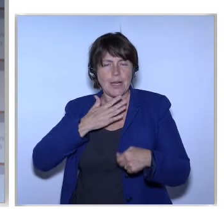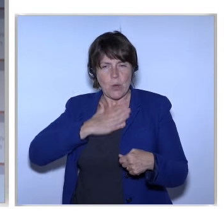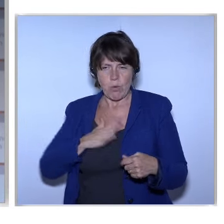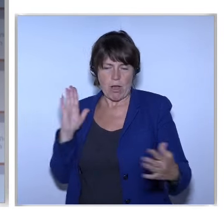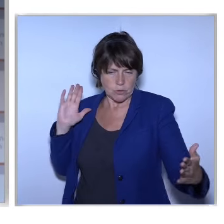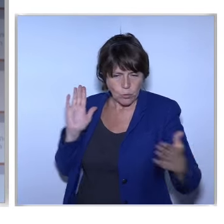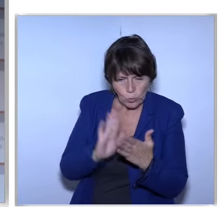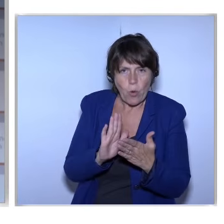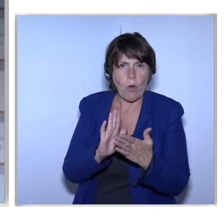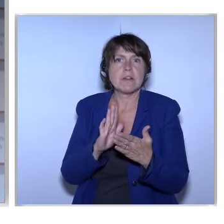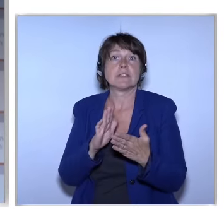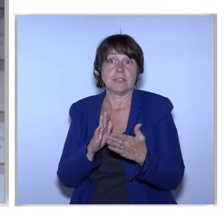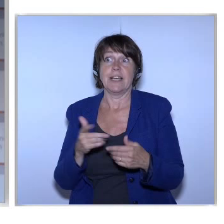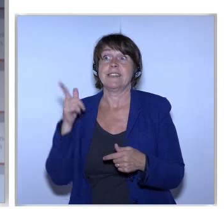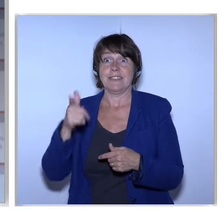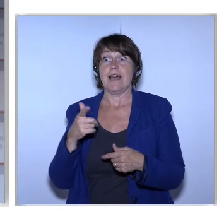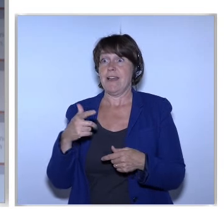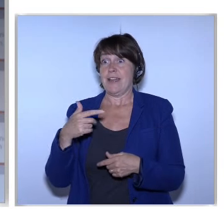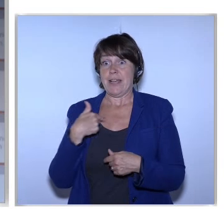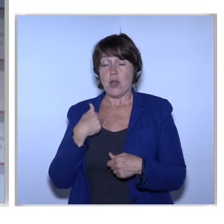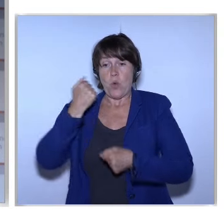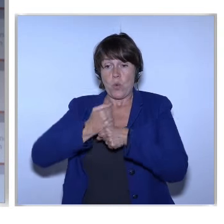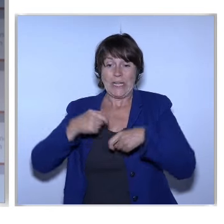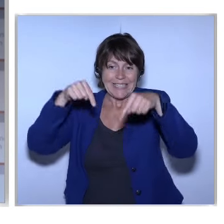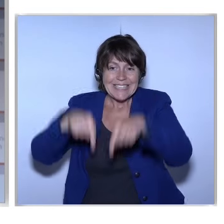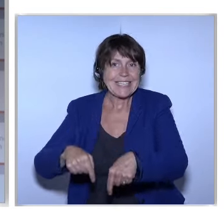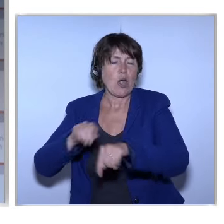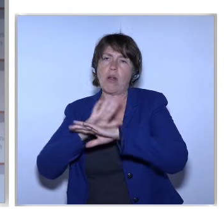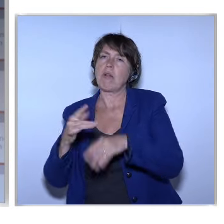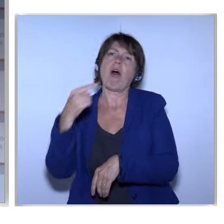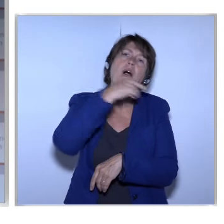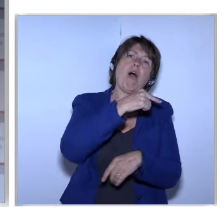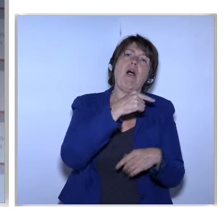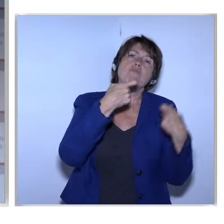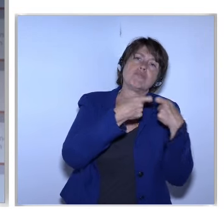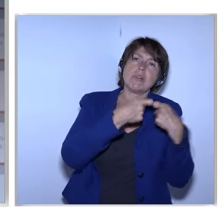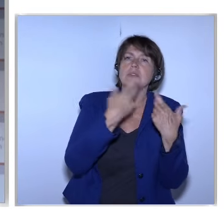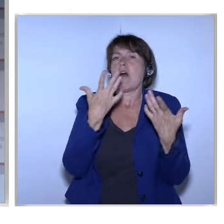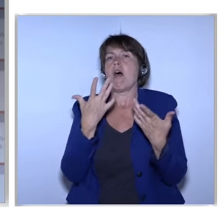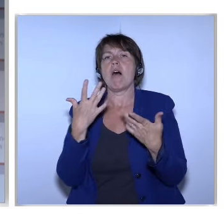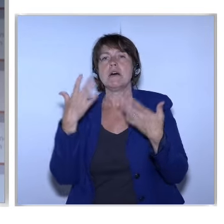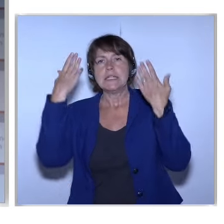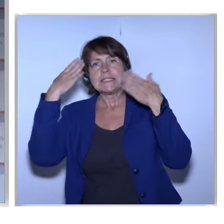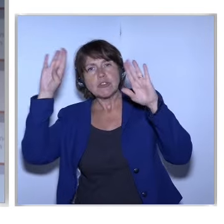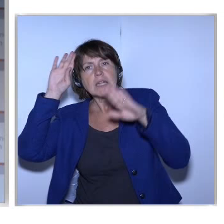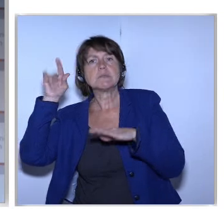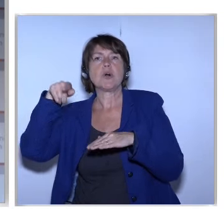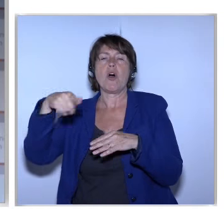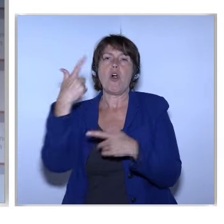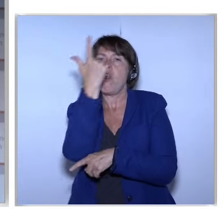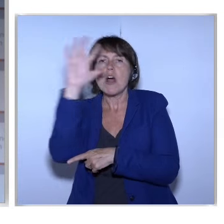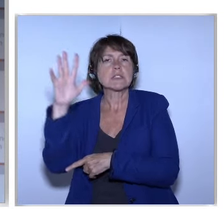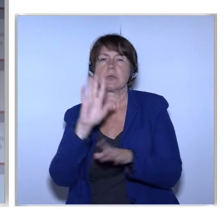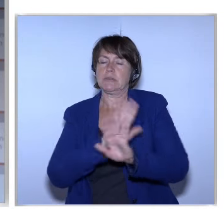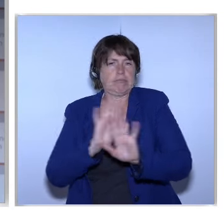The presidency's invitation To work here And not in Brussels And Strasbourg And Luxembourg For once Is that we need To get out more